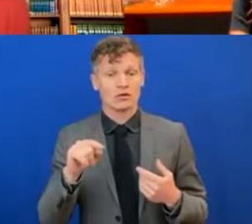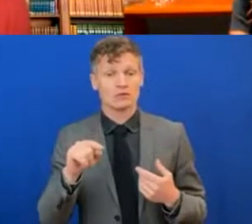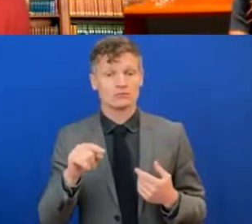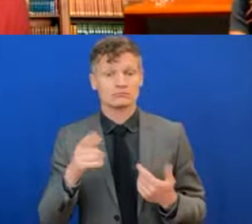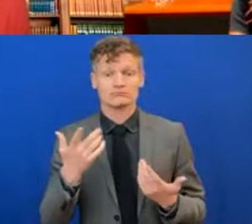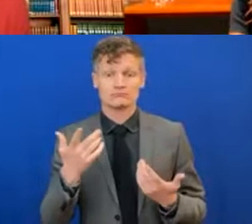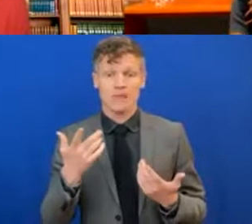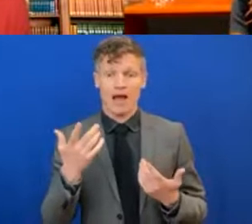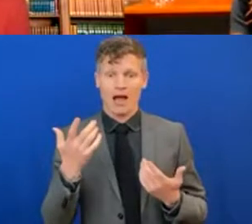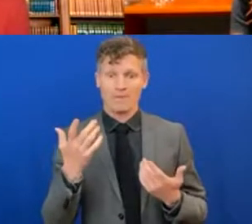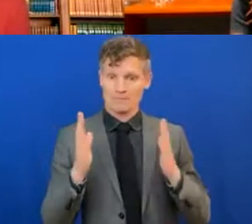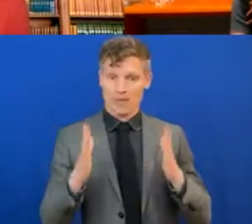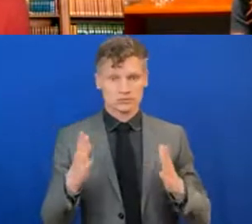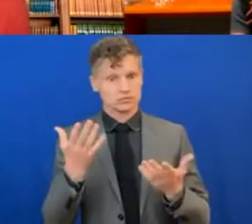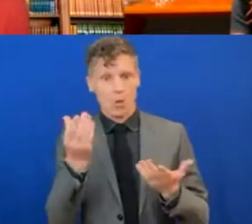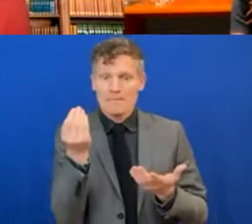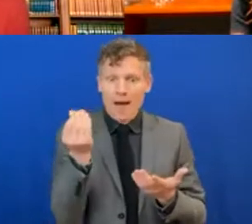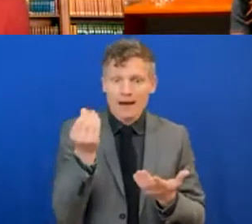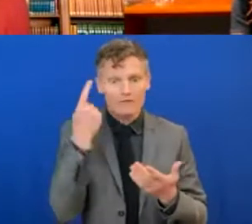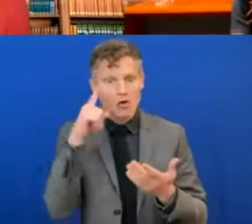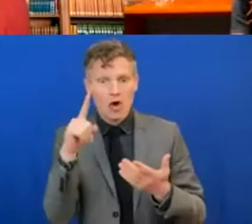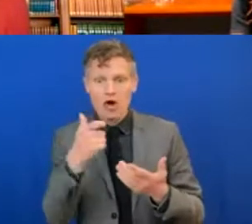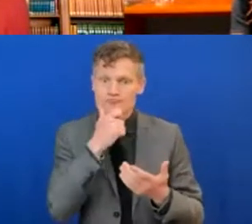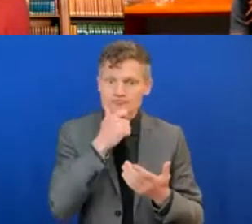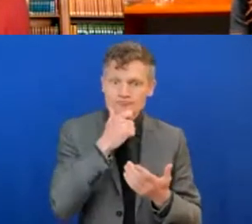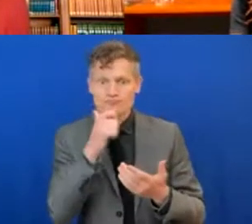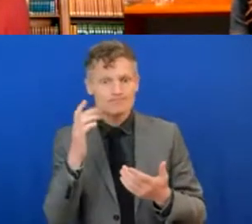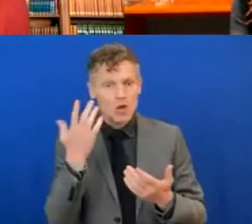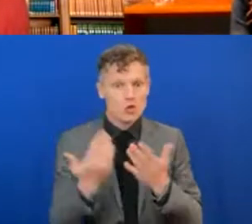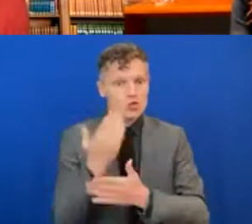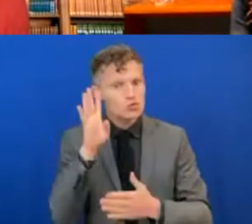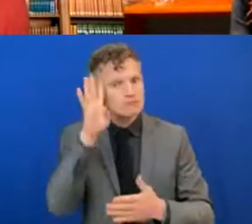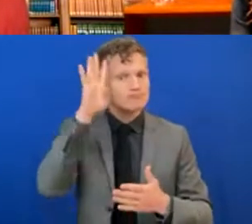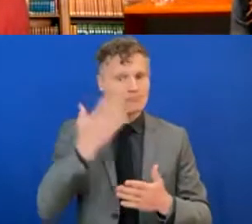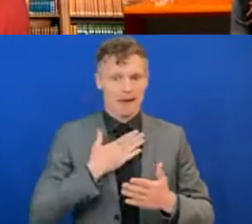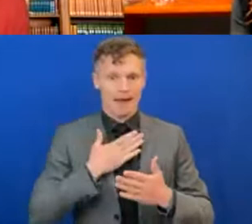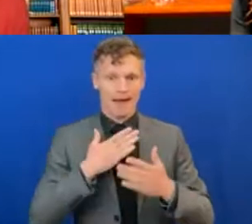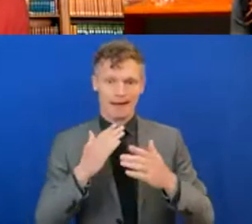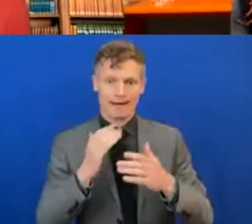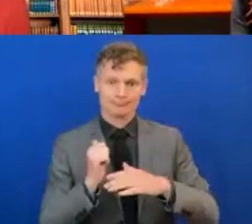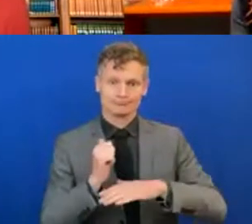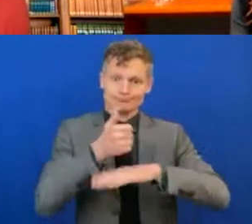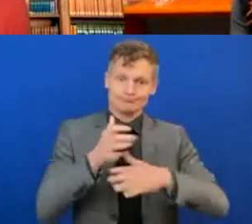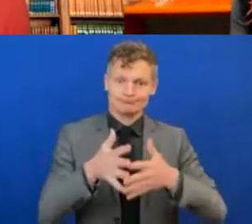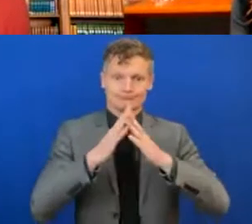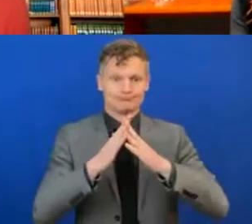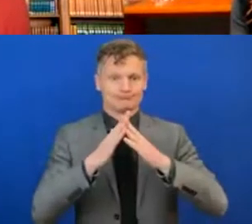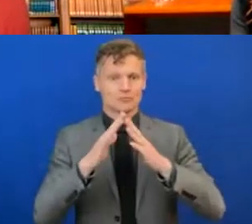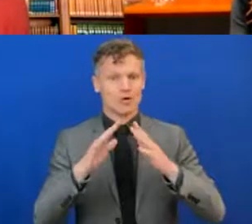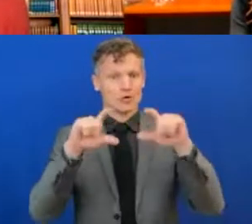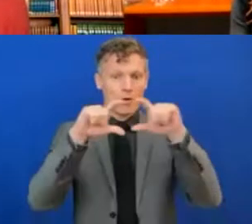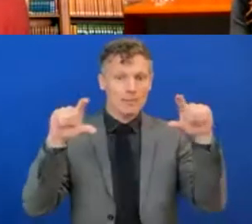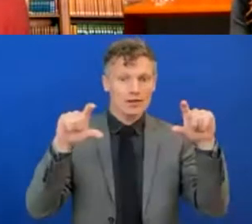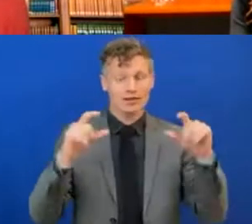businesses, their promotion, and different ways of earning some income. Some